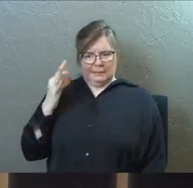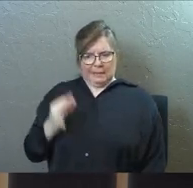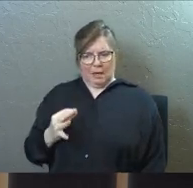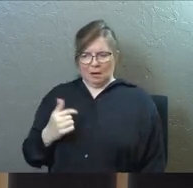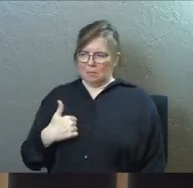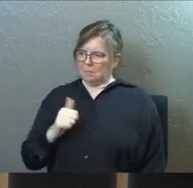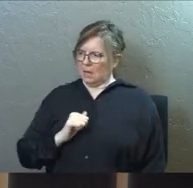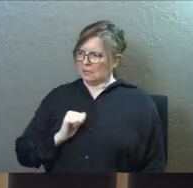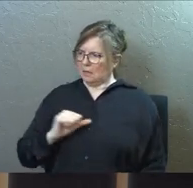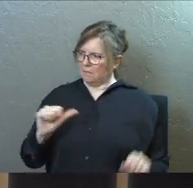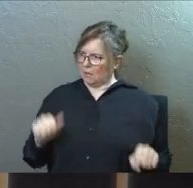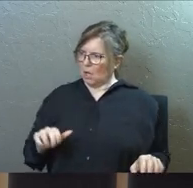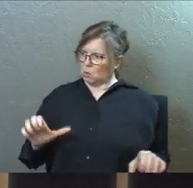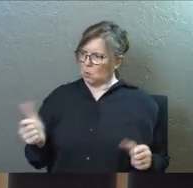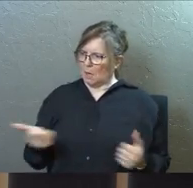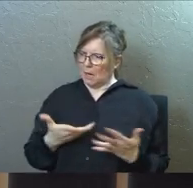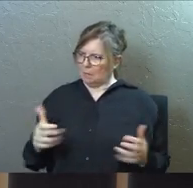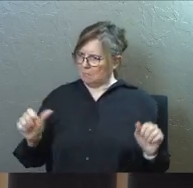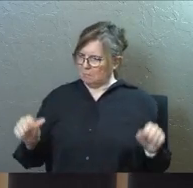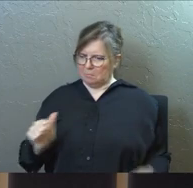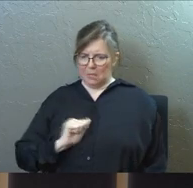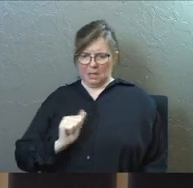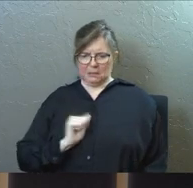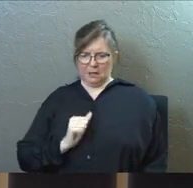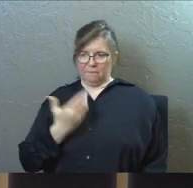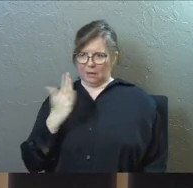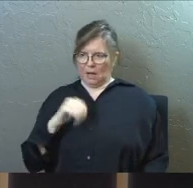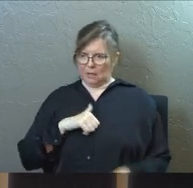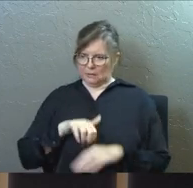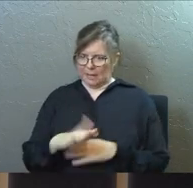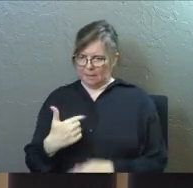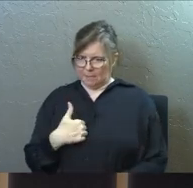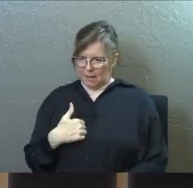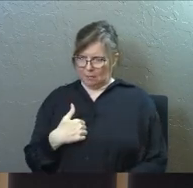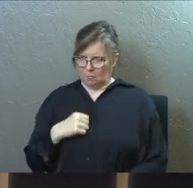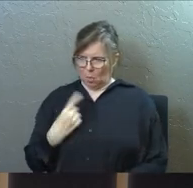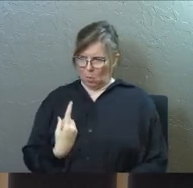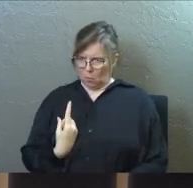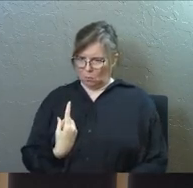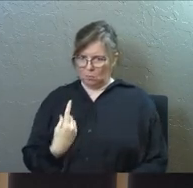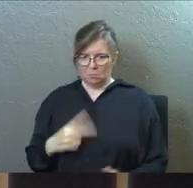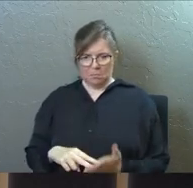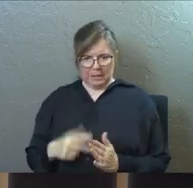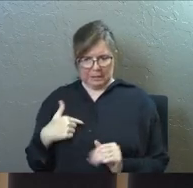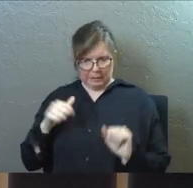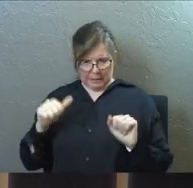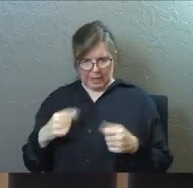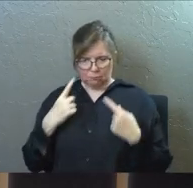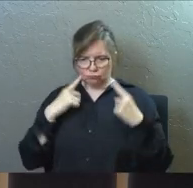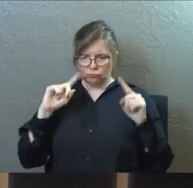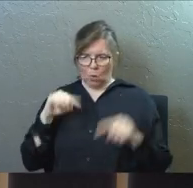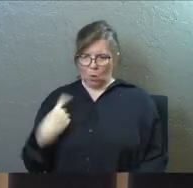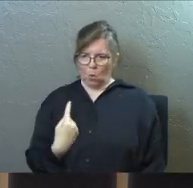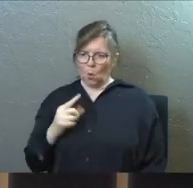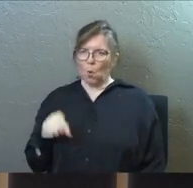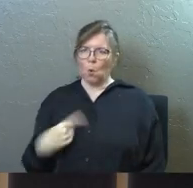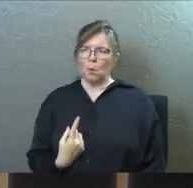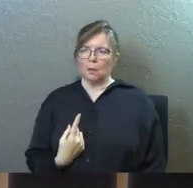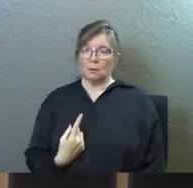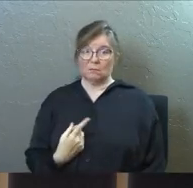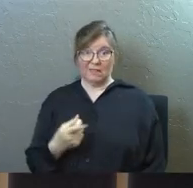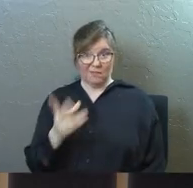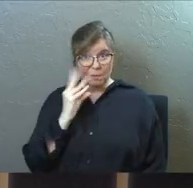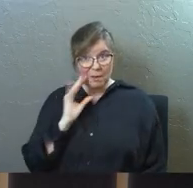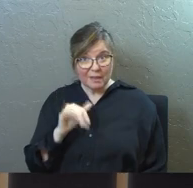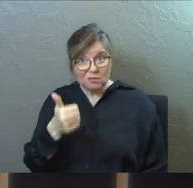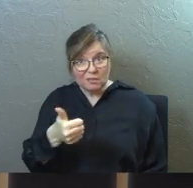here to Antioch, God must have had in mind, the 12 apostles must have had in mind, this was for me to do, you ever